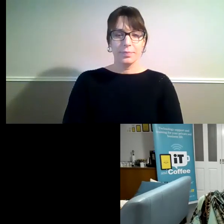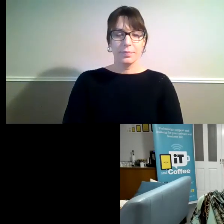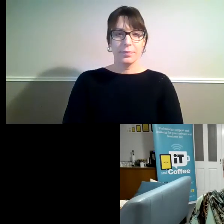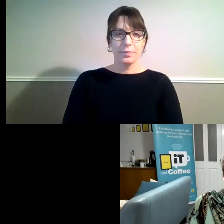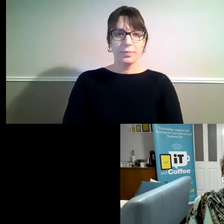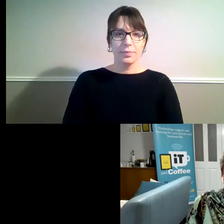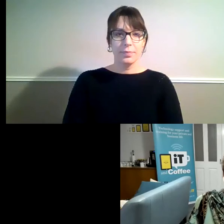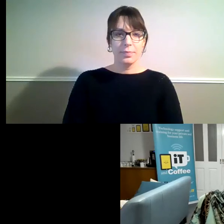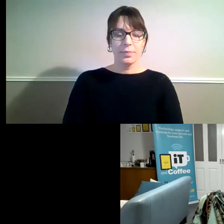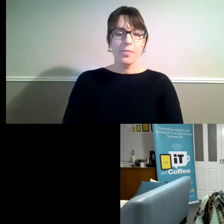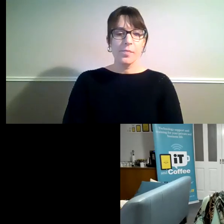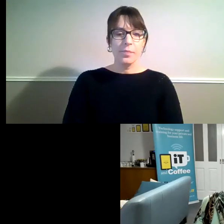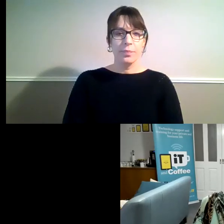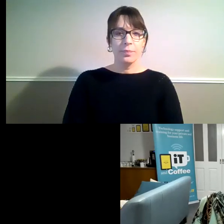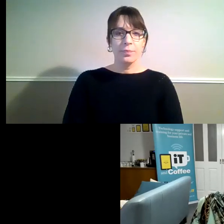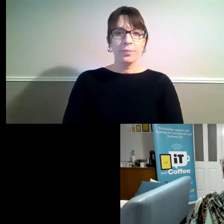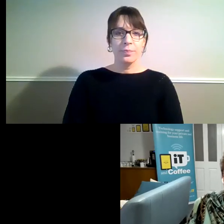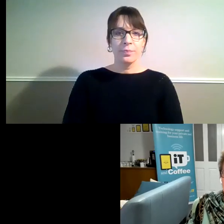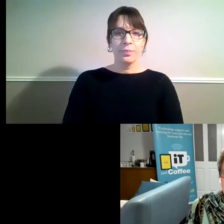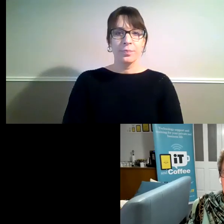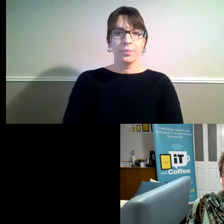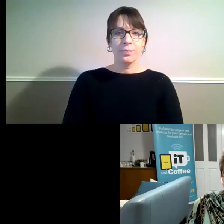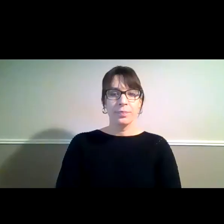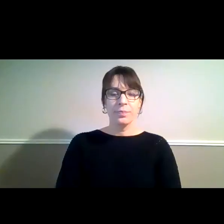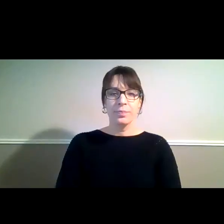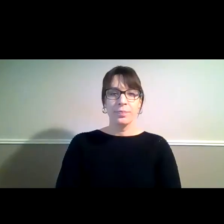Right. And Rod, do you want to turn your microphone back on now?